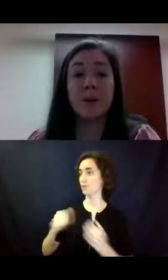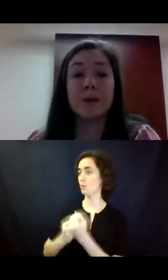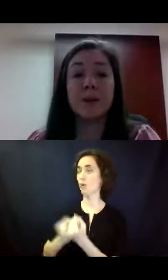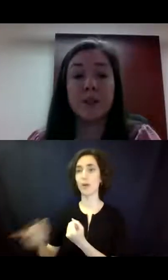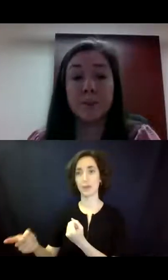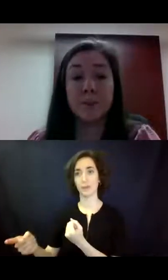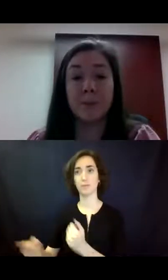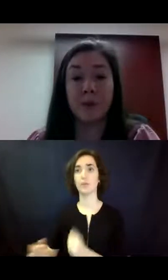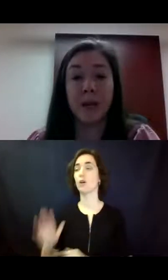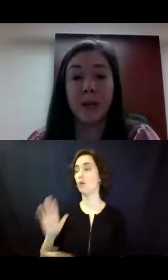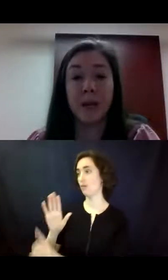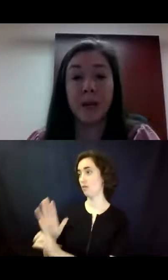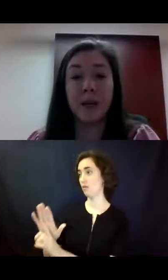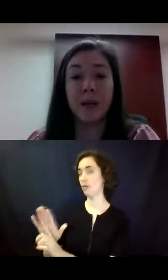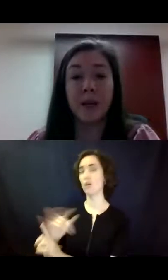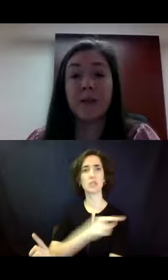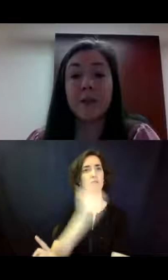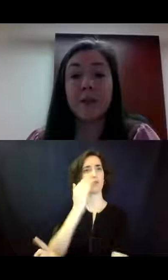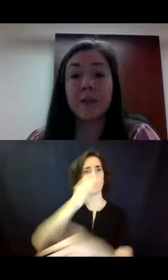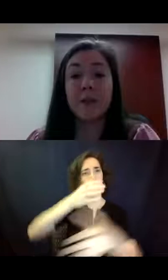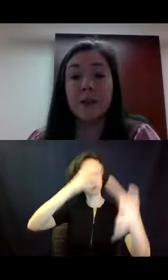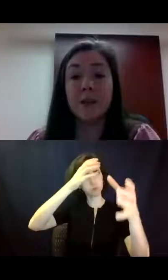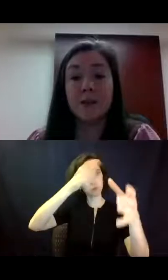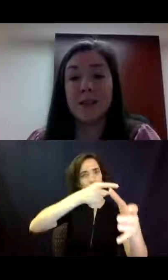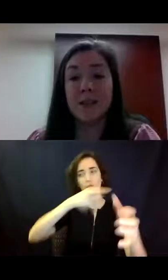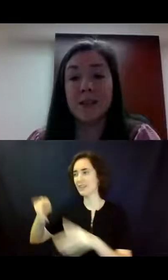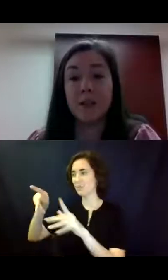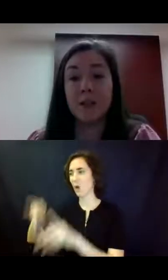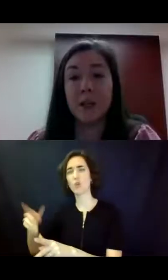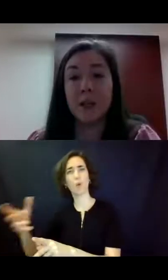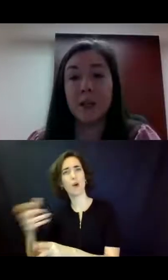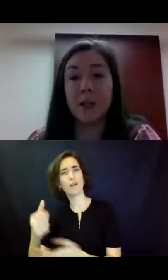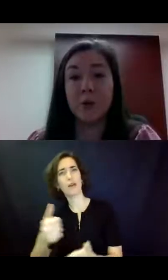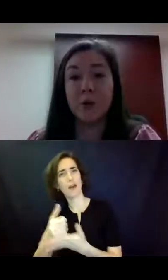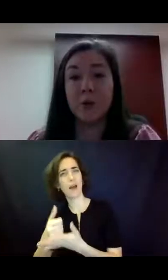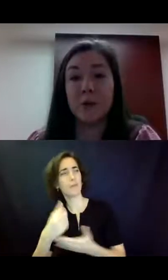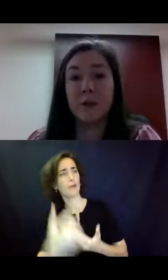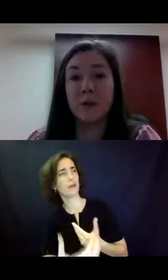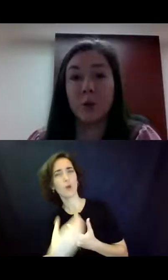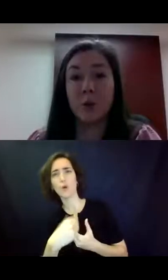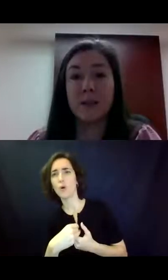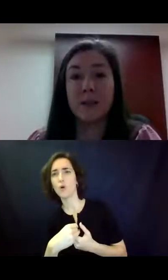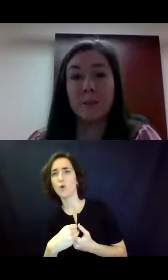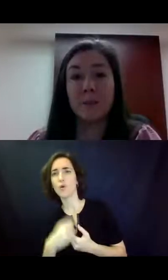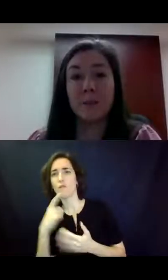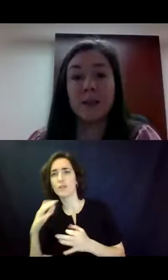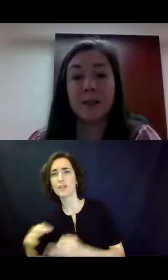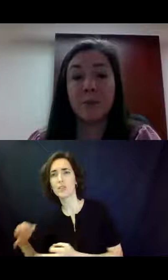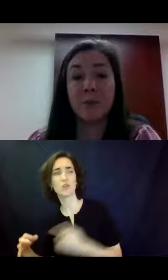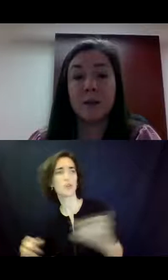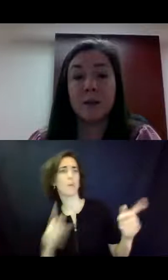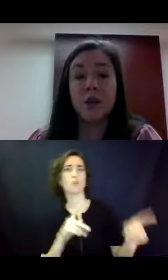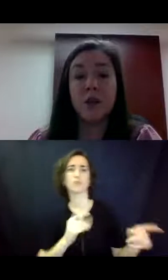knowledge in a particular area, that the individual is seeking to include in the supported decision-making